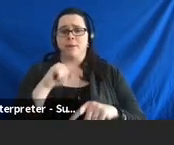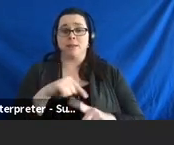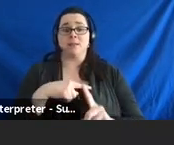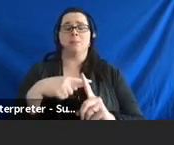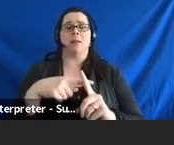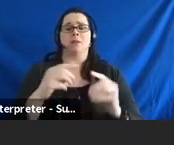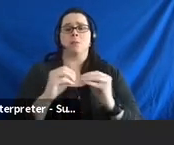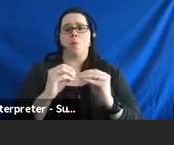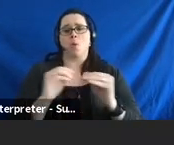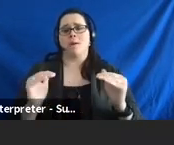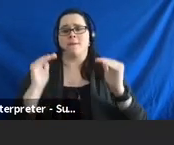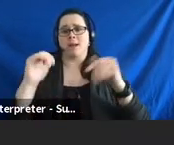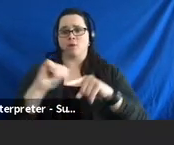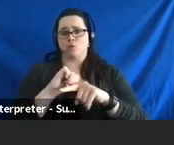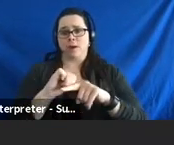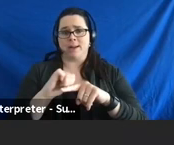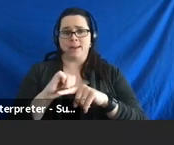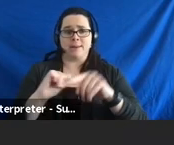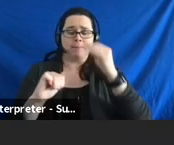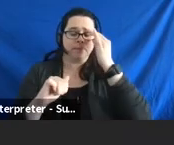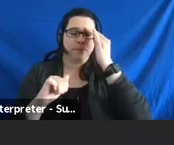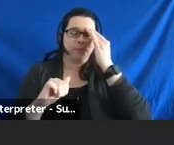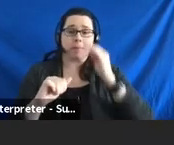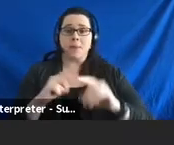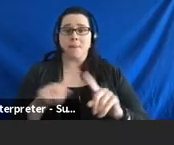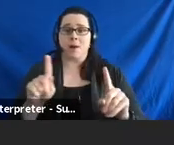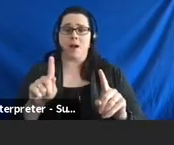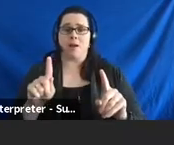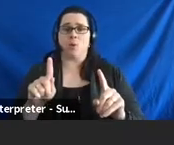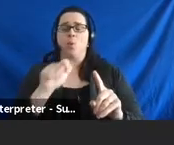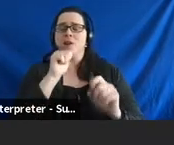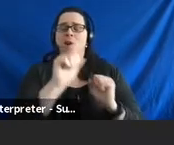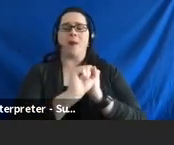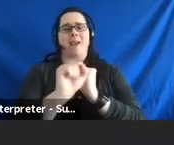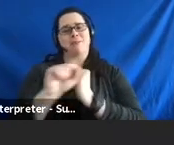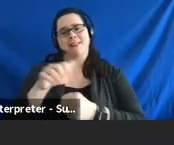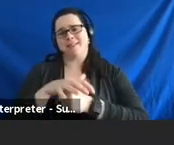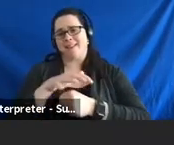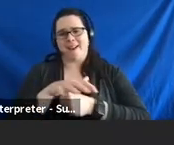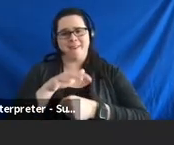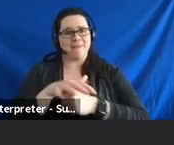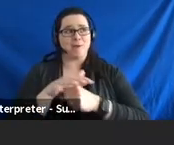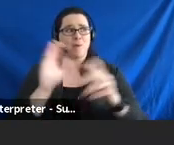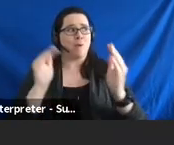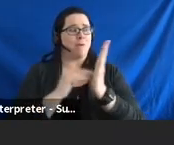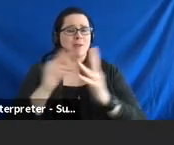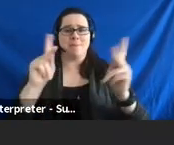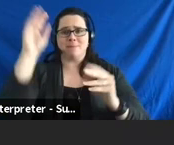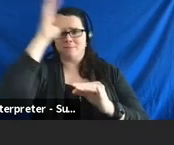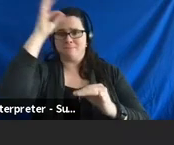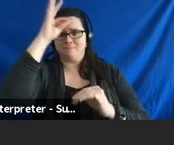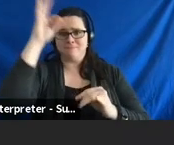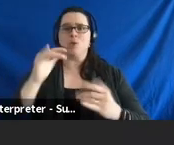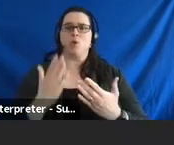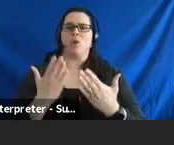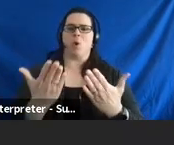a more advanced training for this, but we don't really put the word out that we're doing that. So, this is a little bit of offering